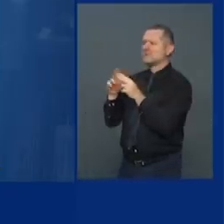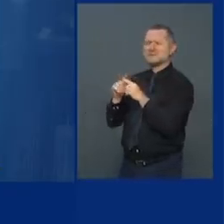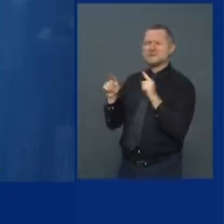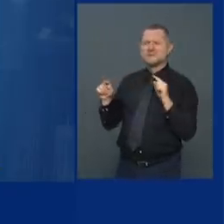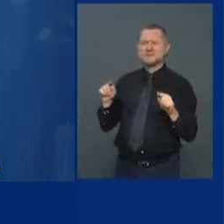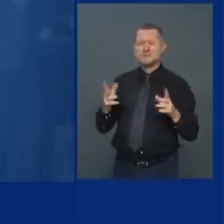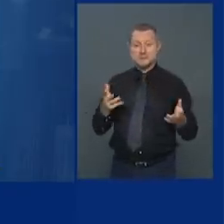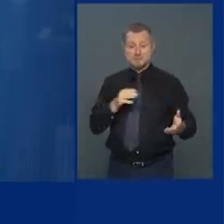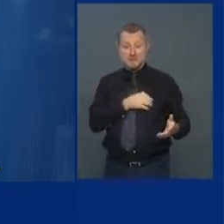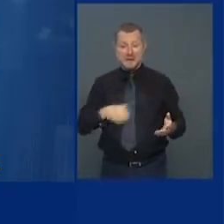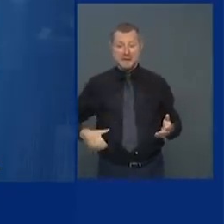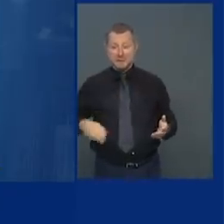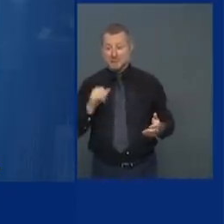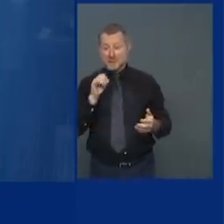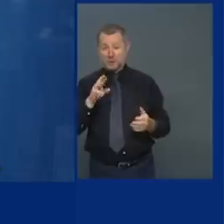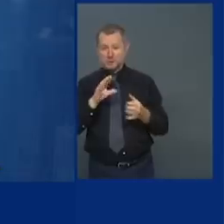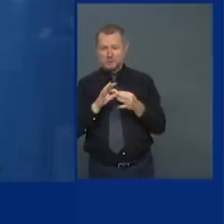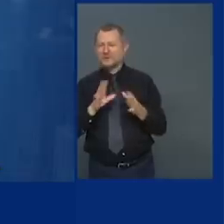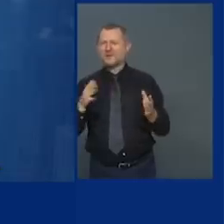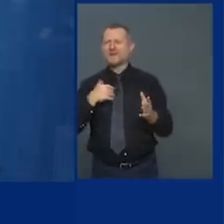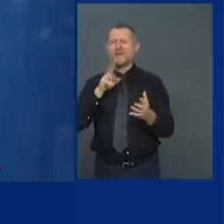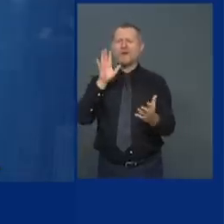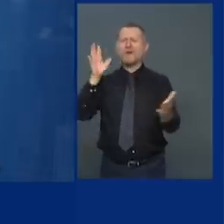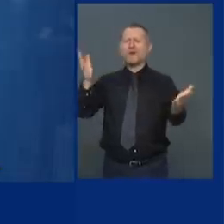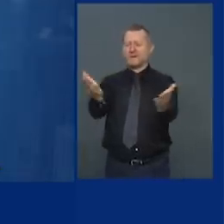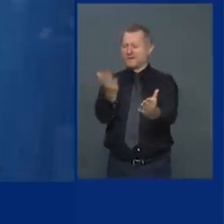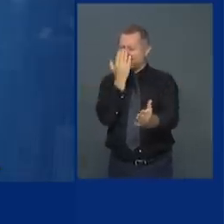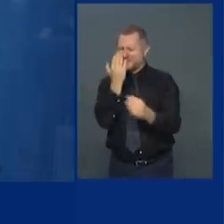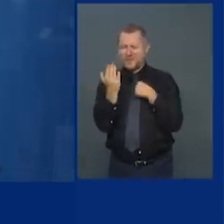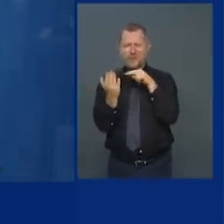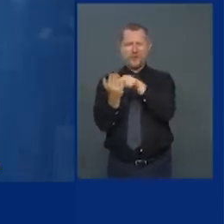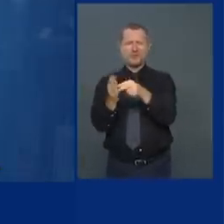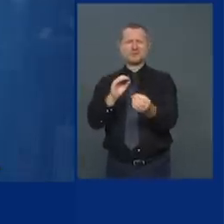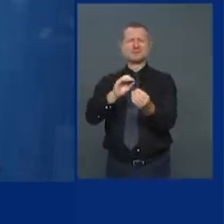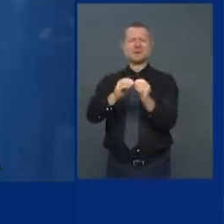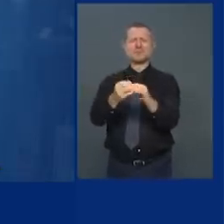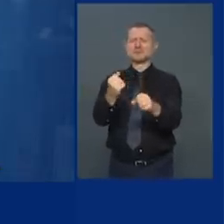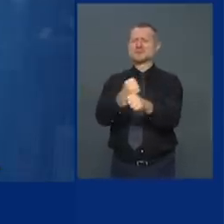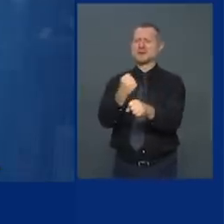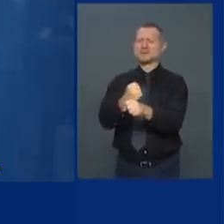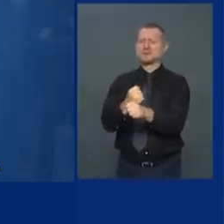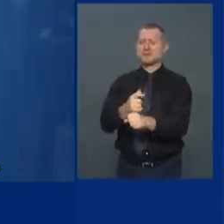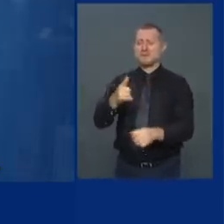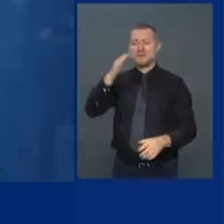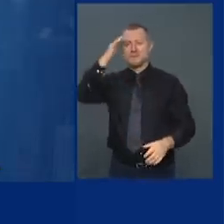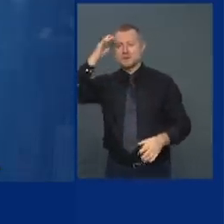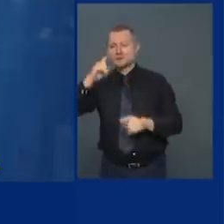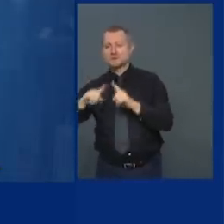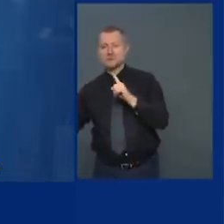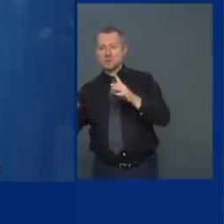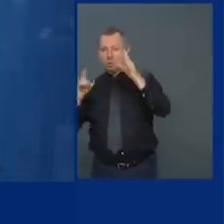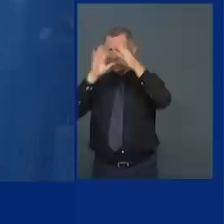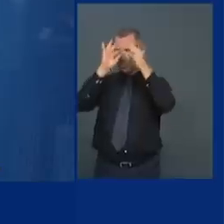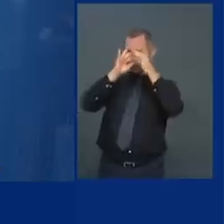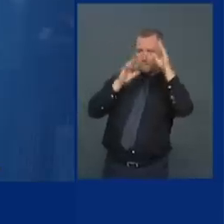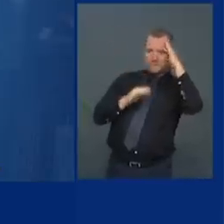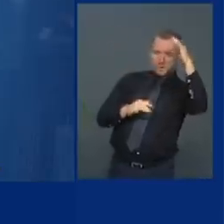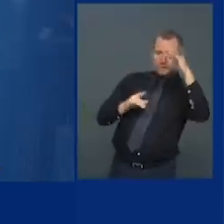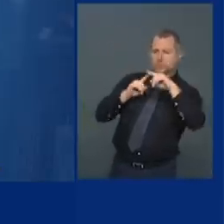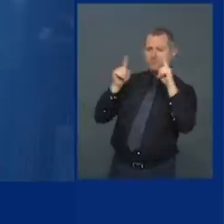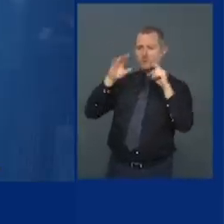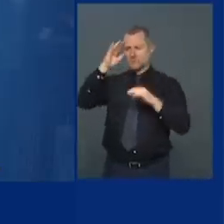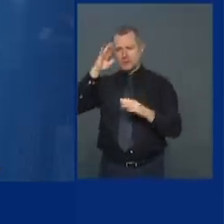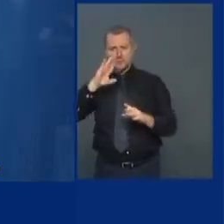we get the facts everybody has a theory nobody's been here before this has never been done before